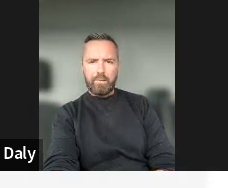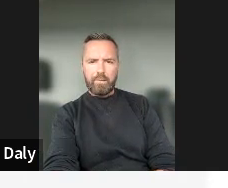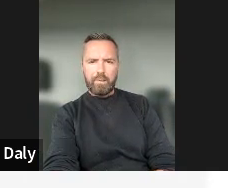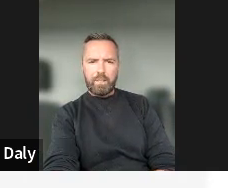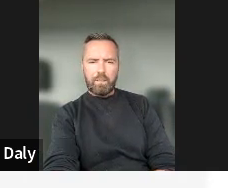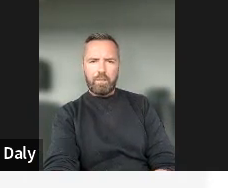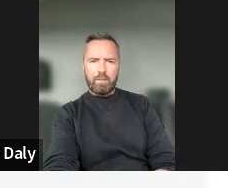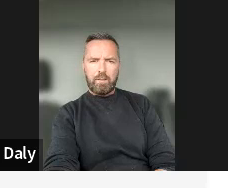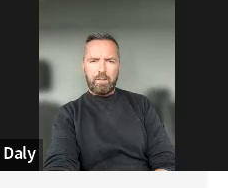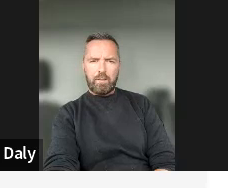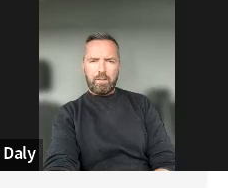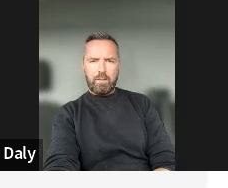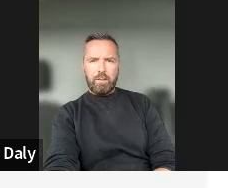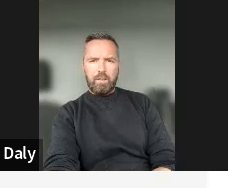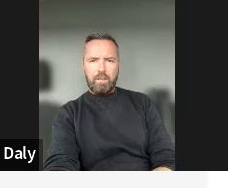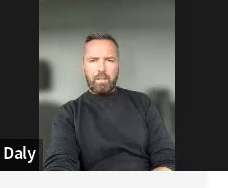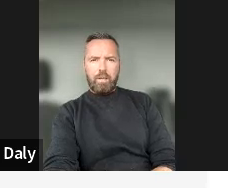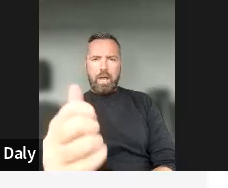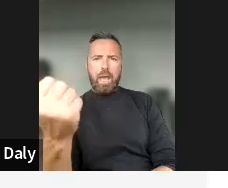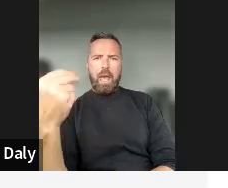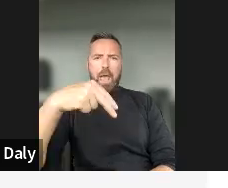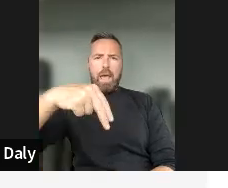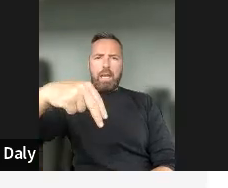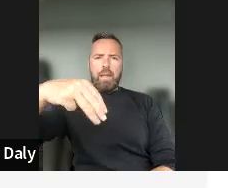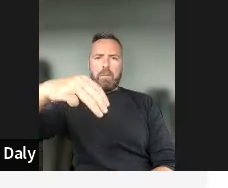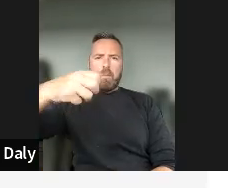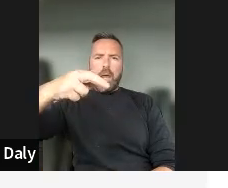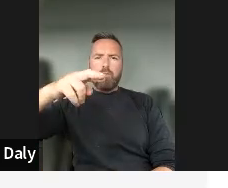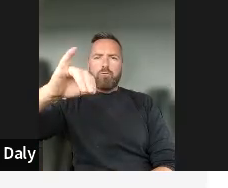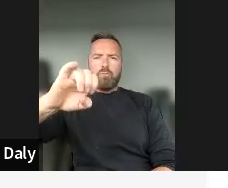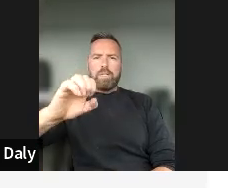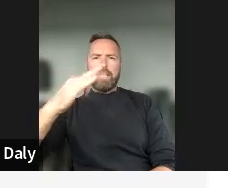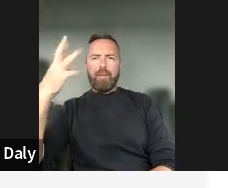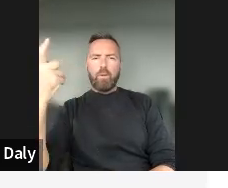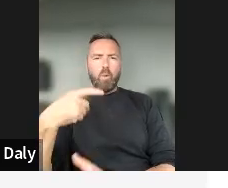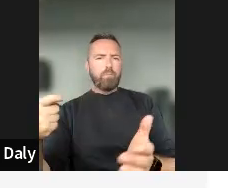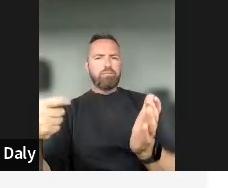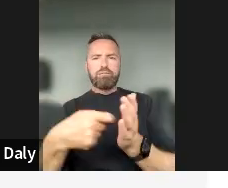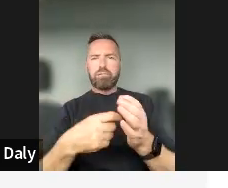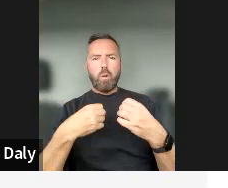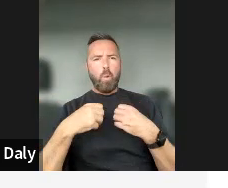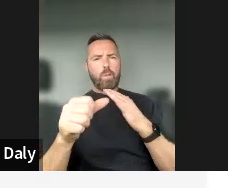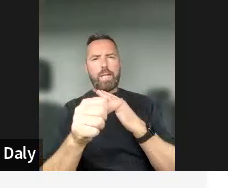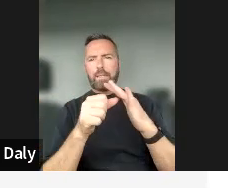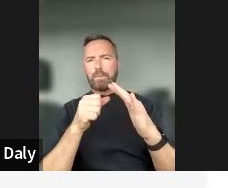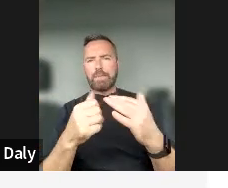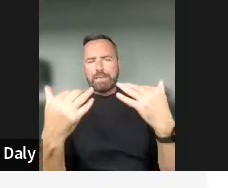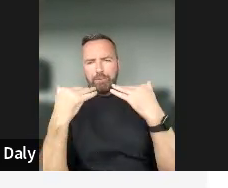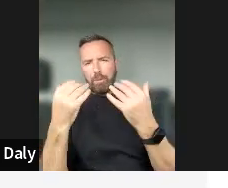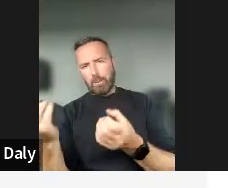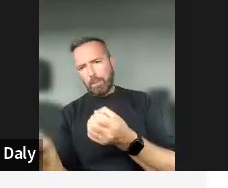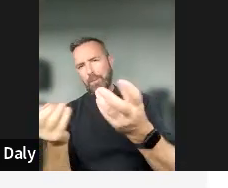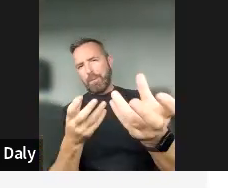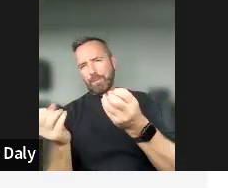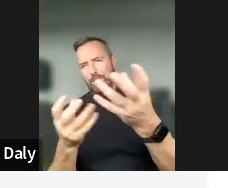And Marie, as usual, if you want to chip in with, uh, your expertise, you can always feel free to. So